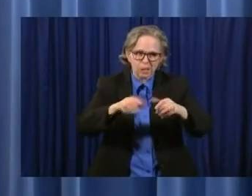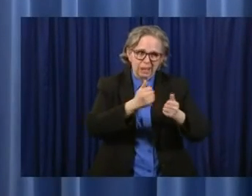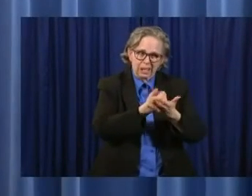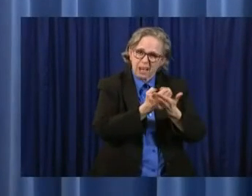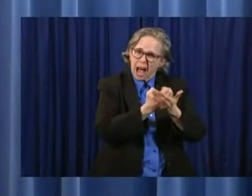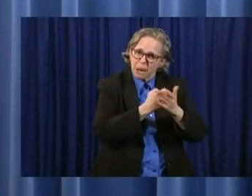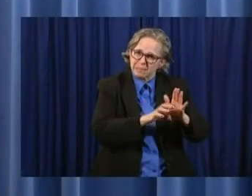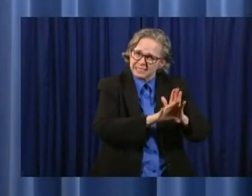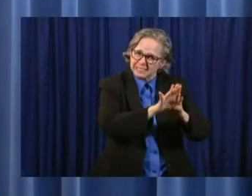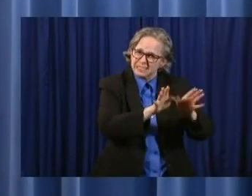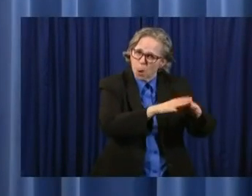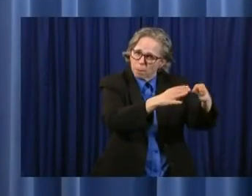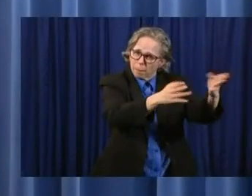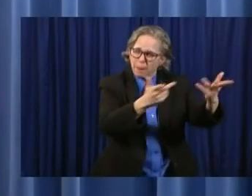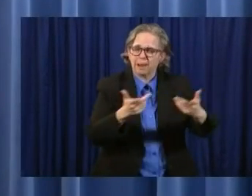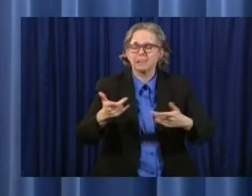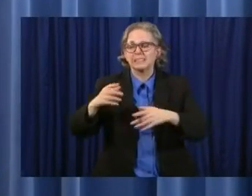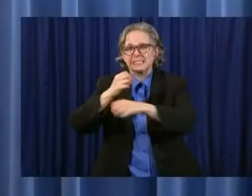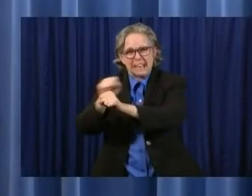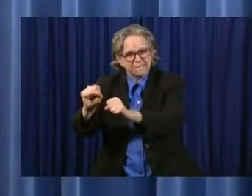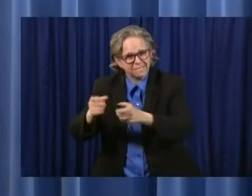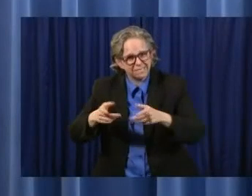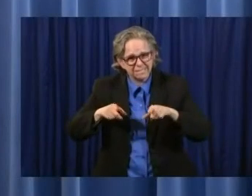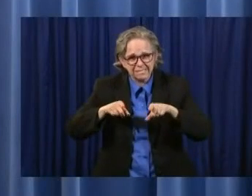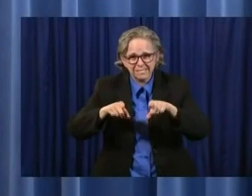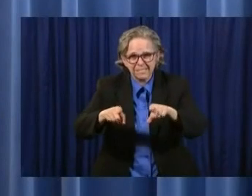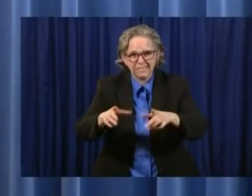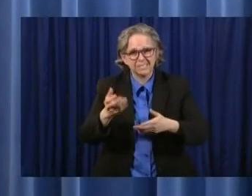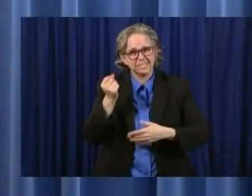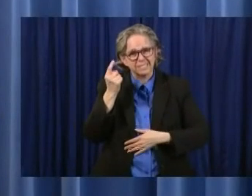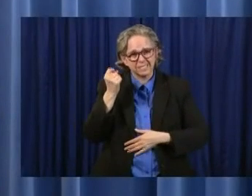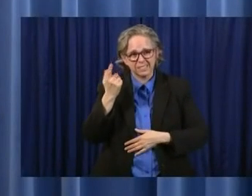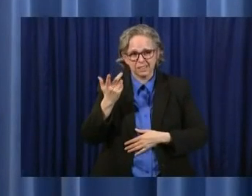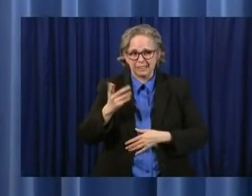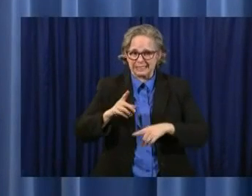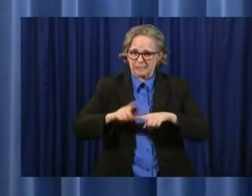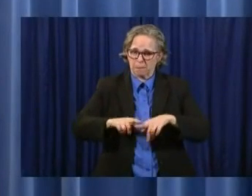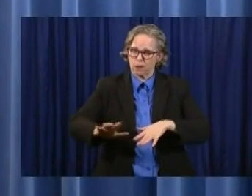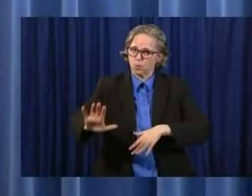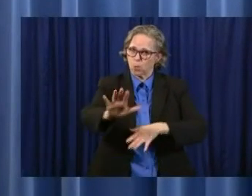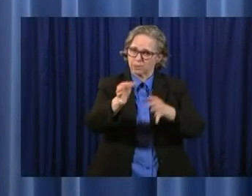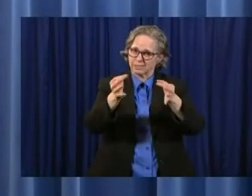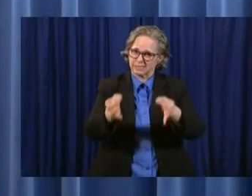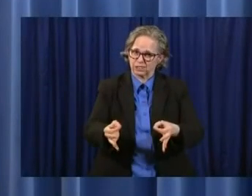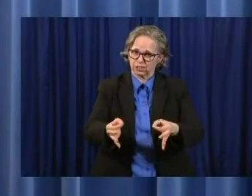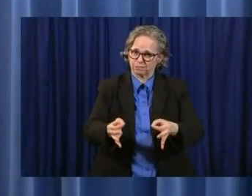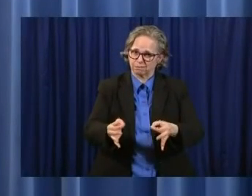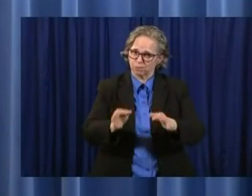stay safe. And it's going to come down to what you, you decide or what other people decide in their individual lives.